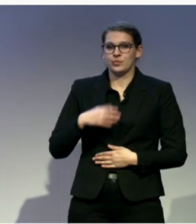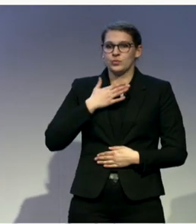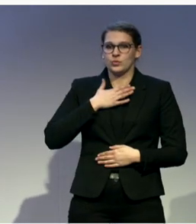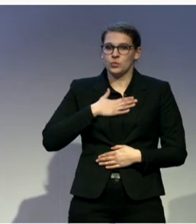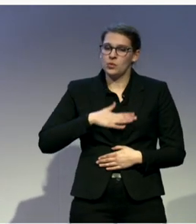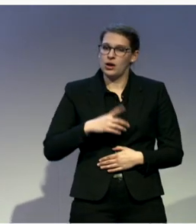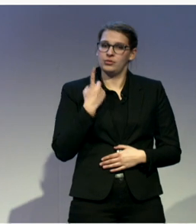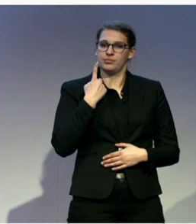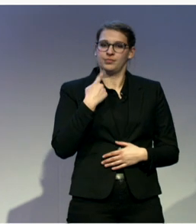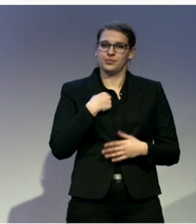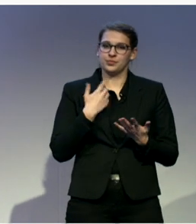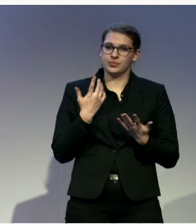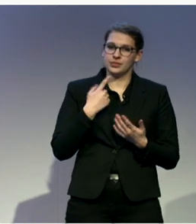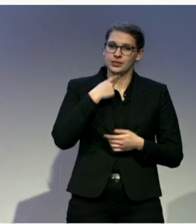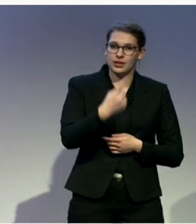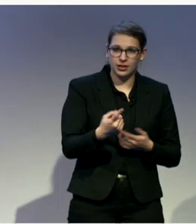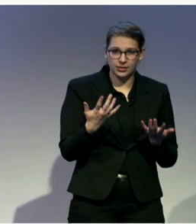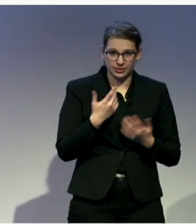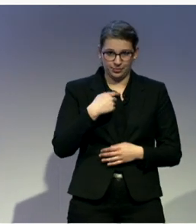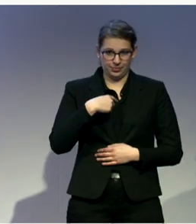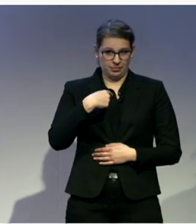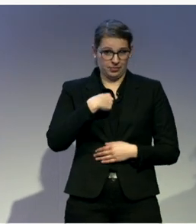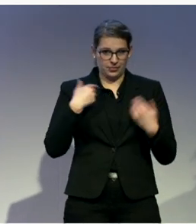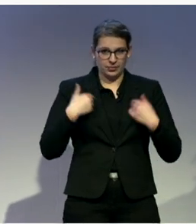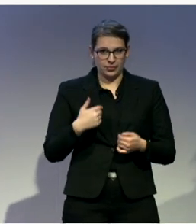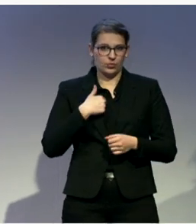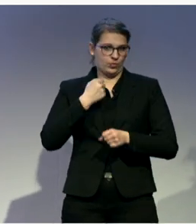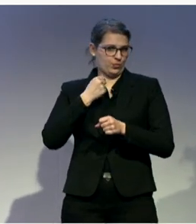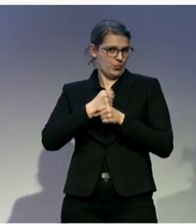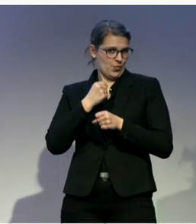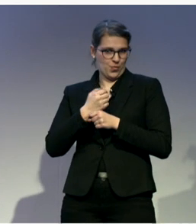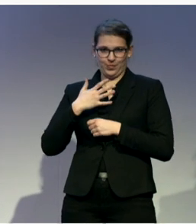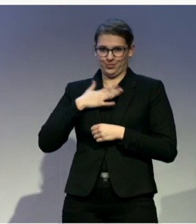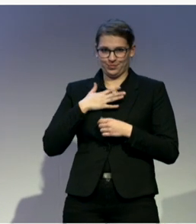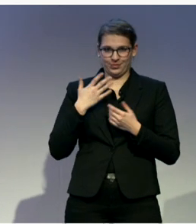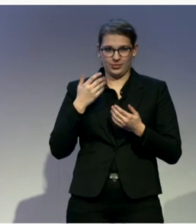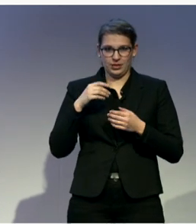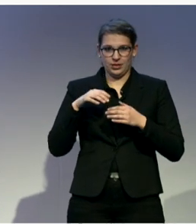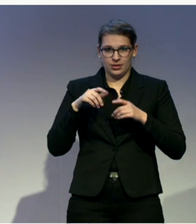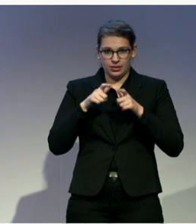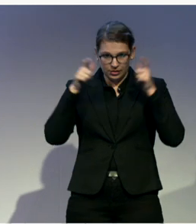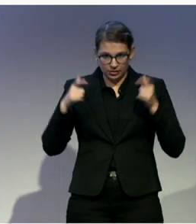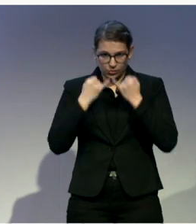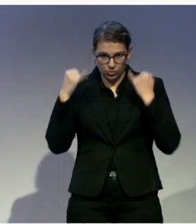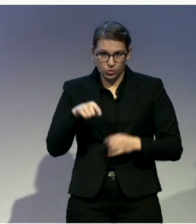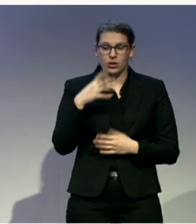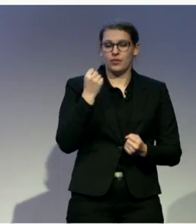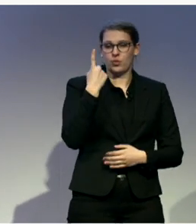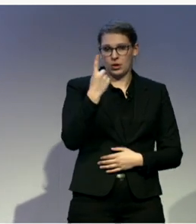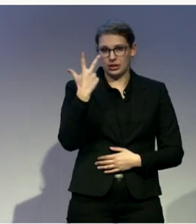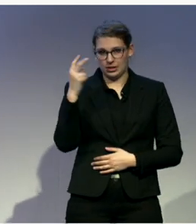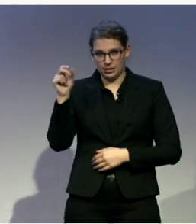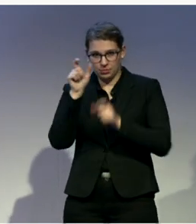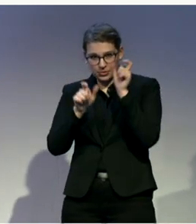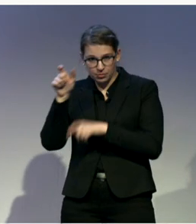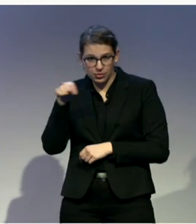You know, I'm a CEO of an organization with 130 employees. More than half of them are people with disabilities, all